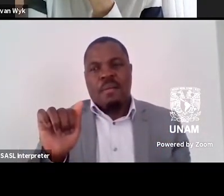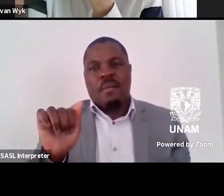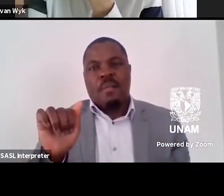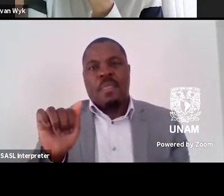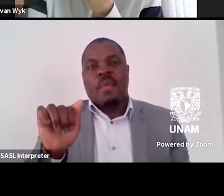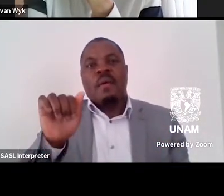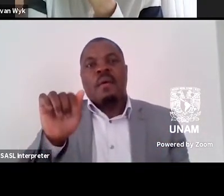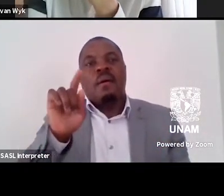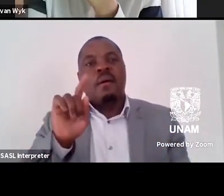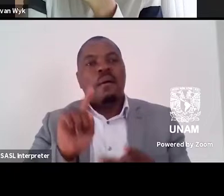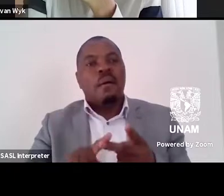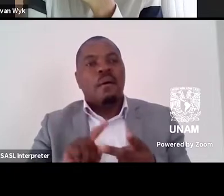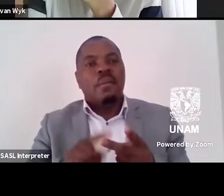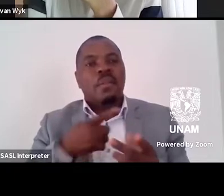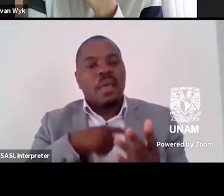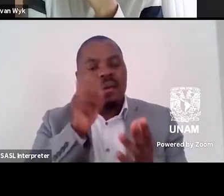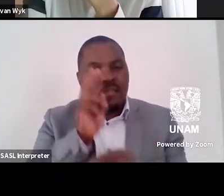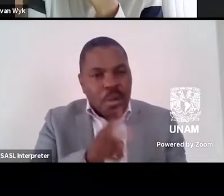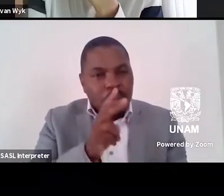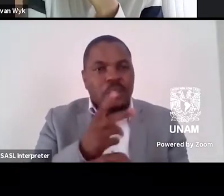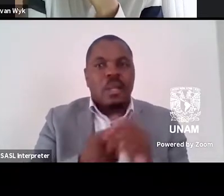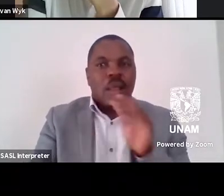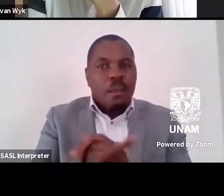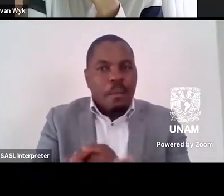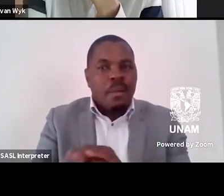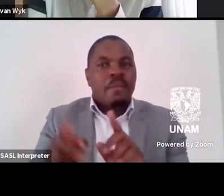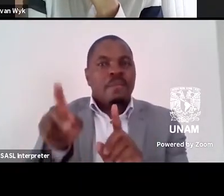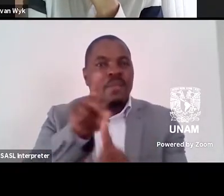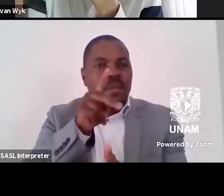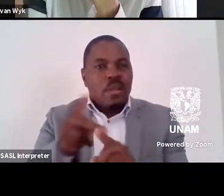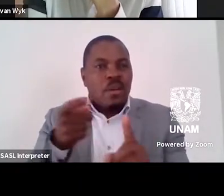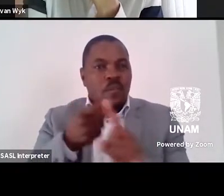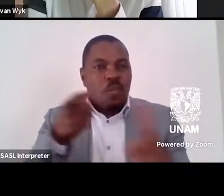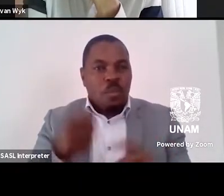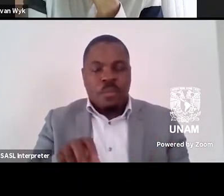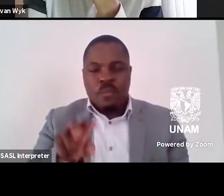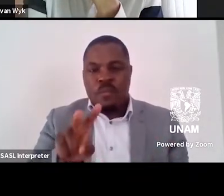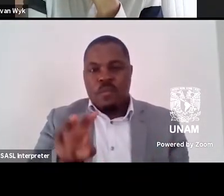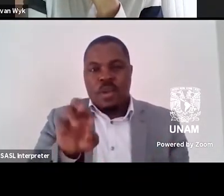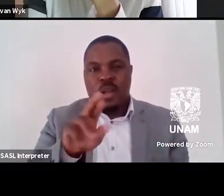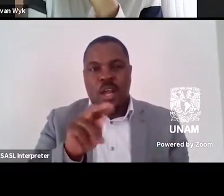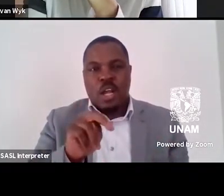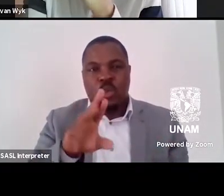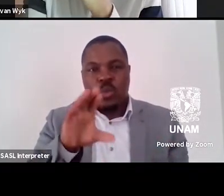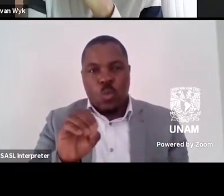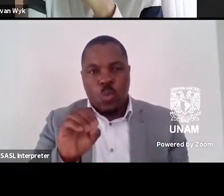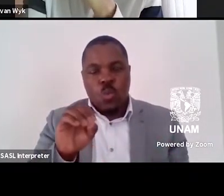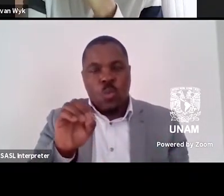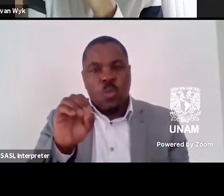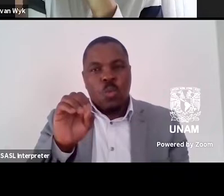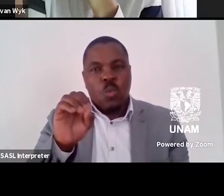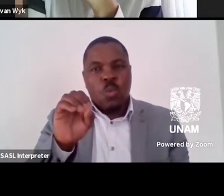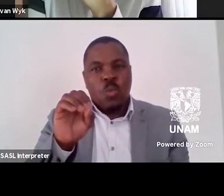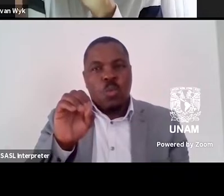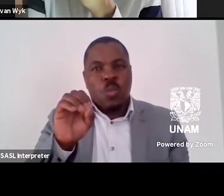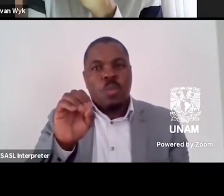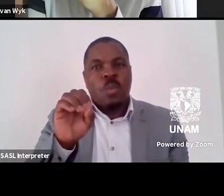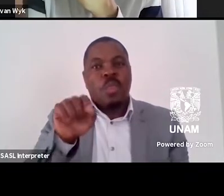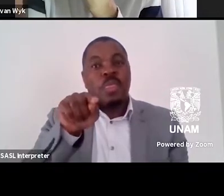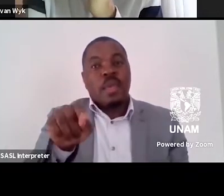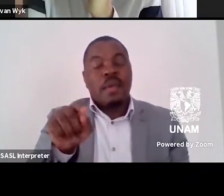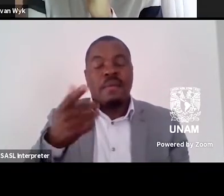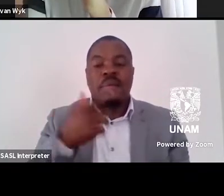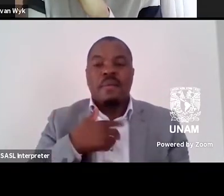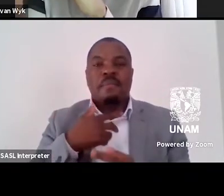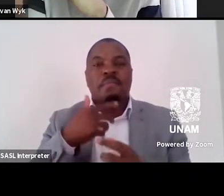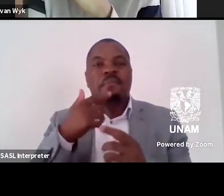by rumors and repetition of violence in Fernanda Melchor's Hurricane Season. The value of fiction is not restricted